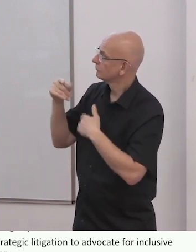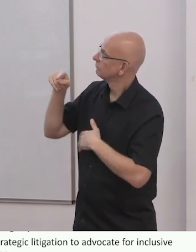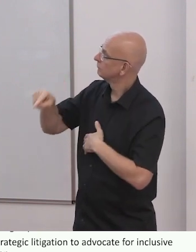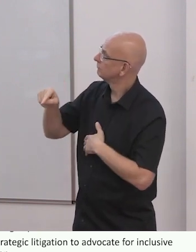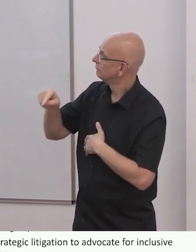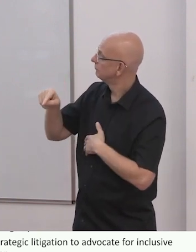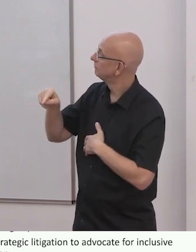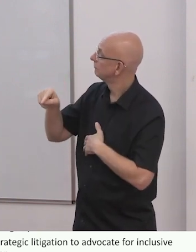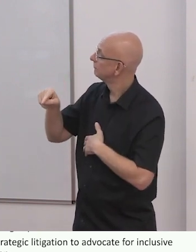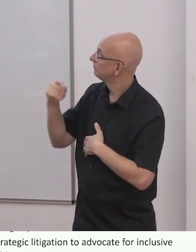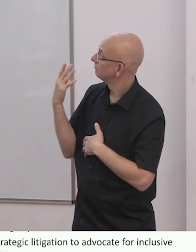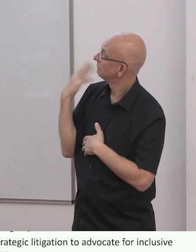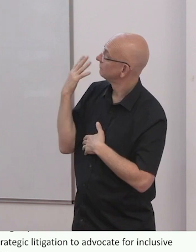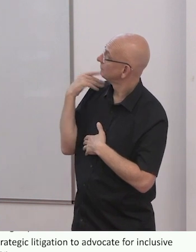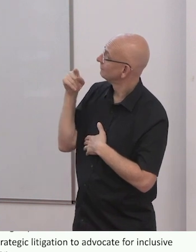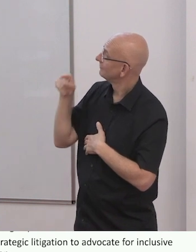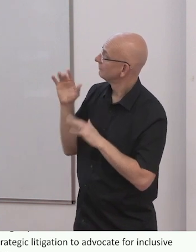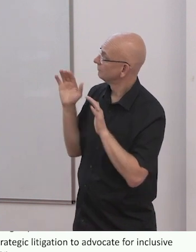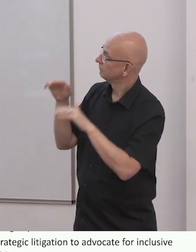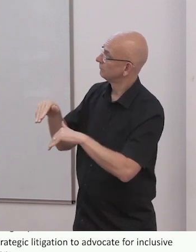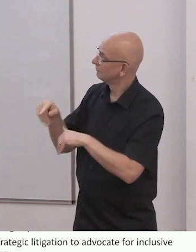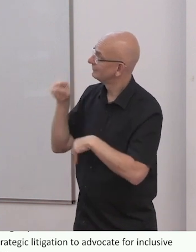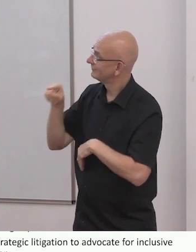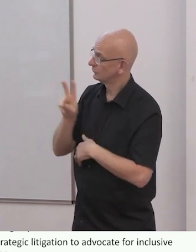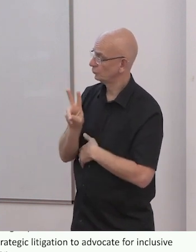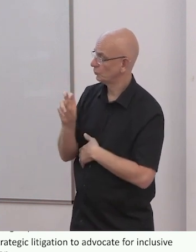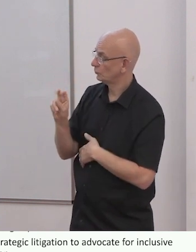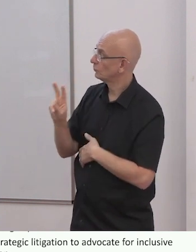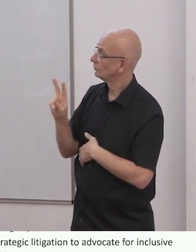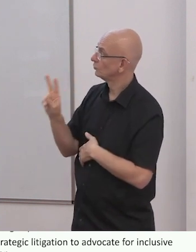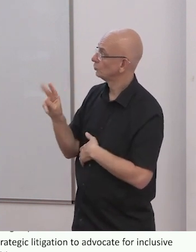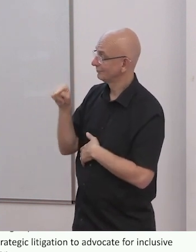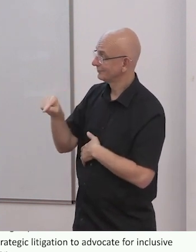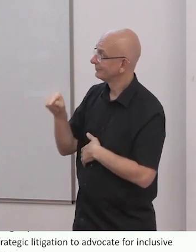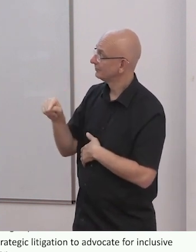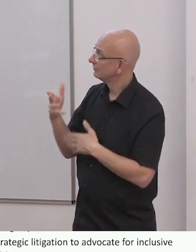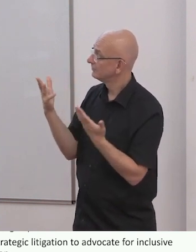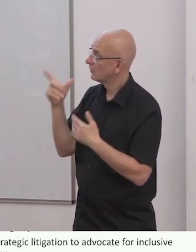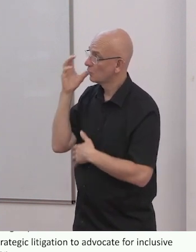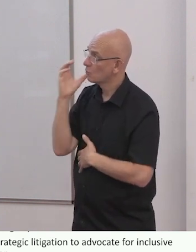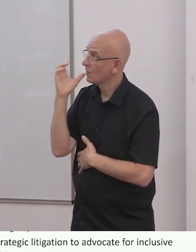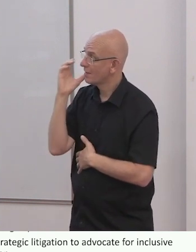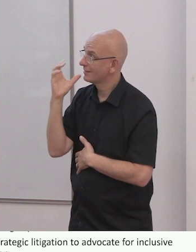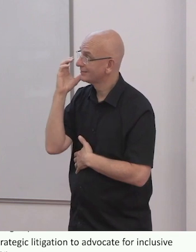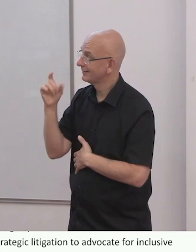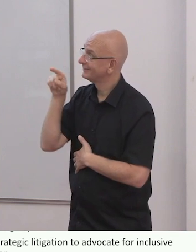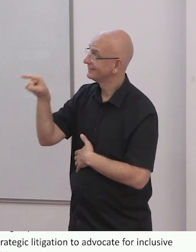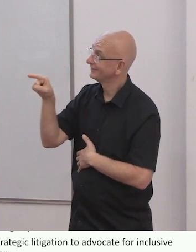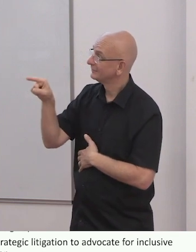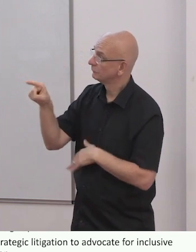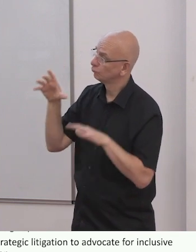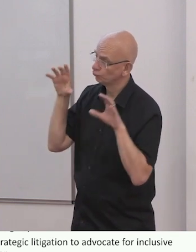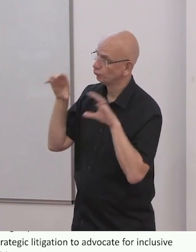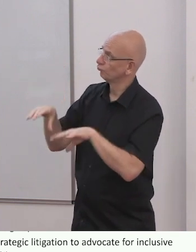UAE, which was in UAE and the Inclusive Education Visioning Workshop in Eastern Europe in 2021.